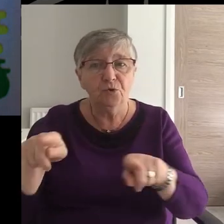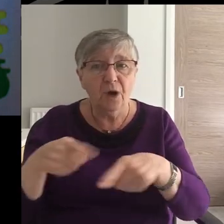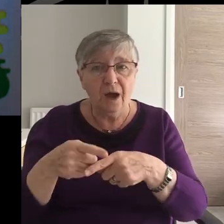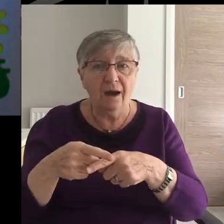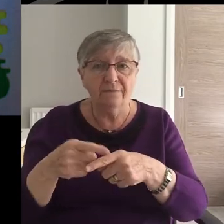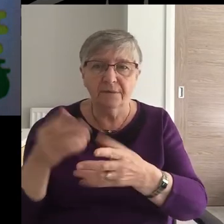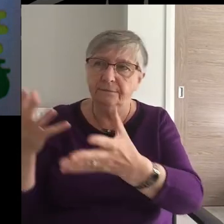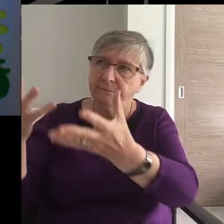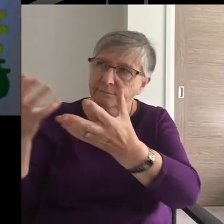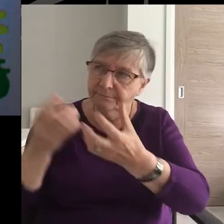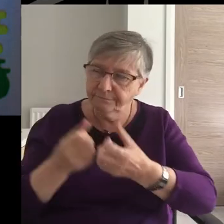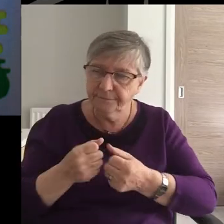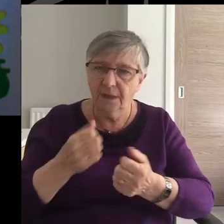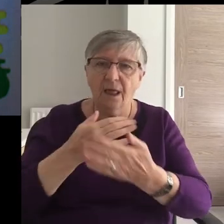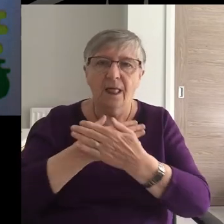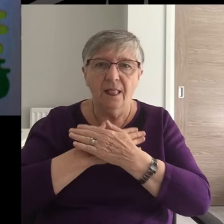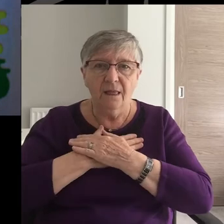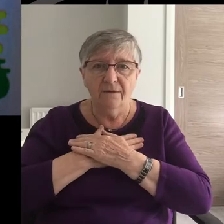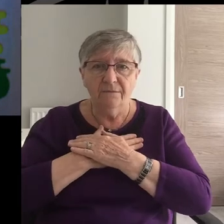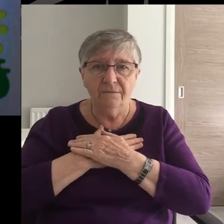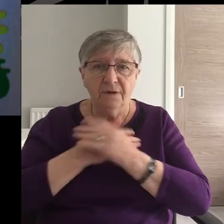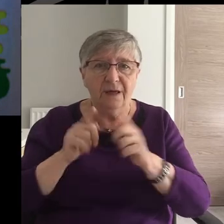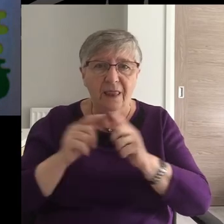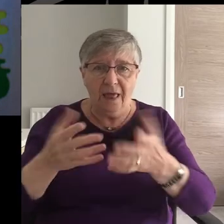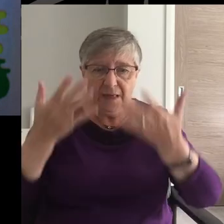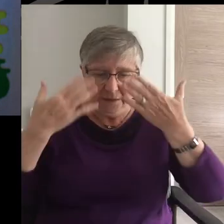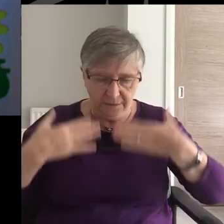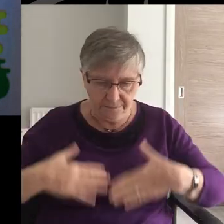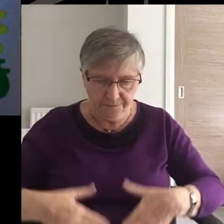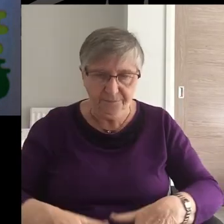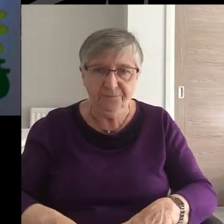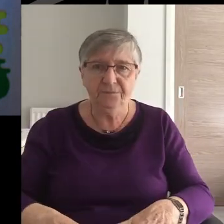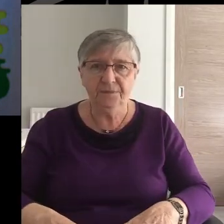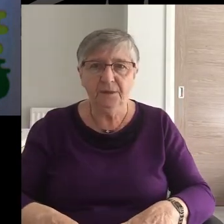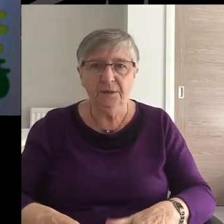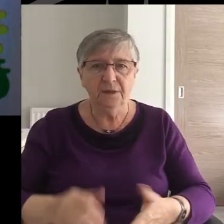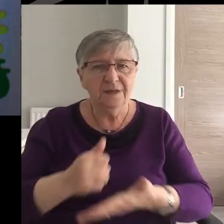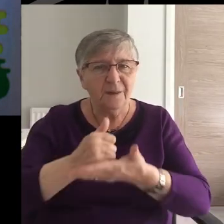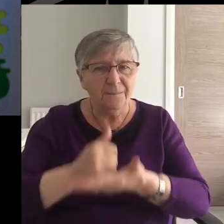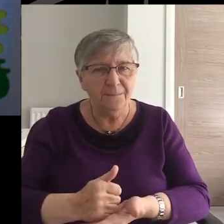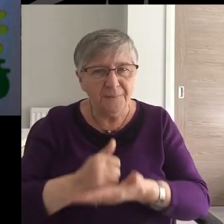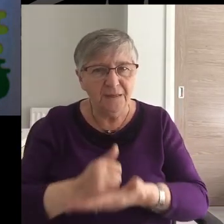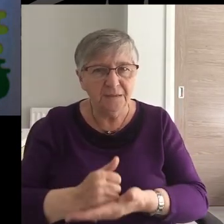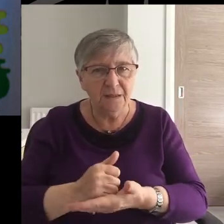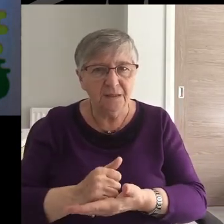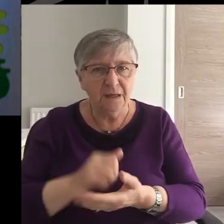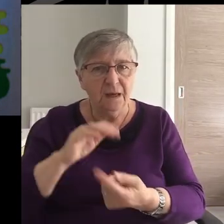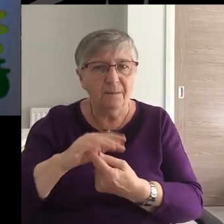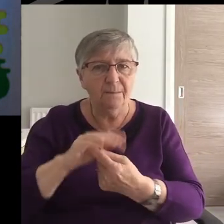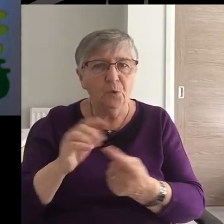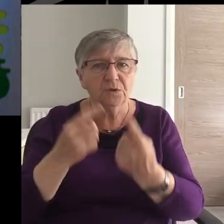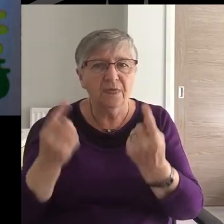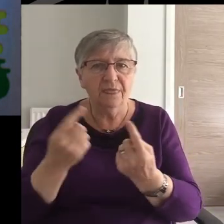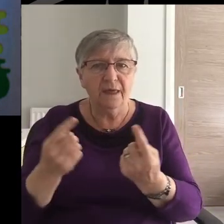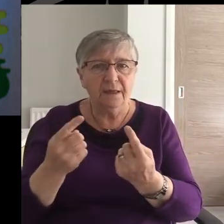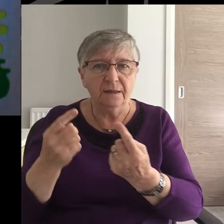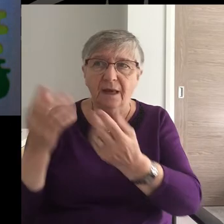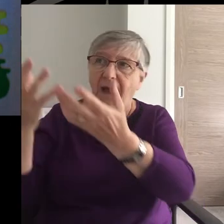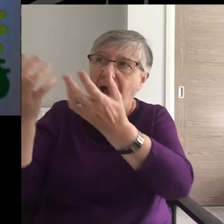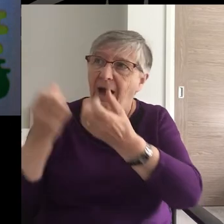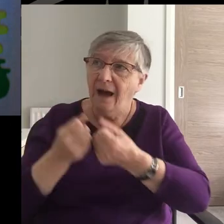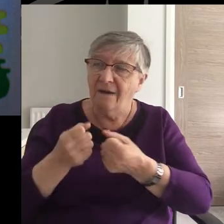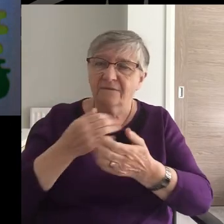put on love. Wear love. It's your basic all-purpose garment.